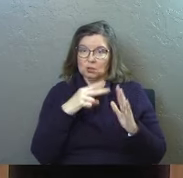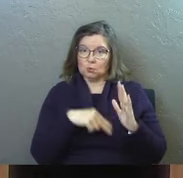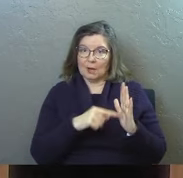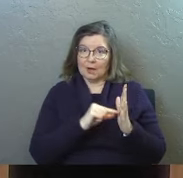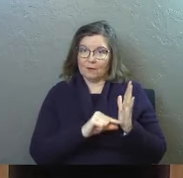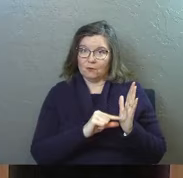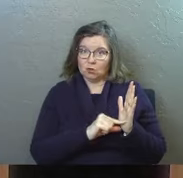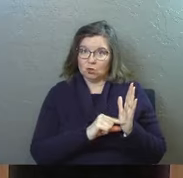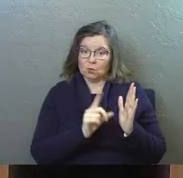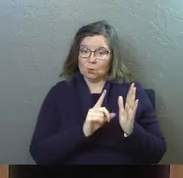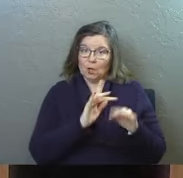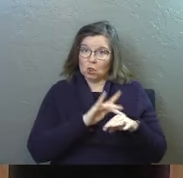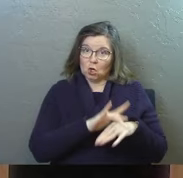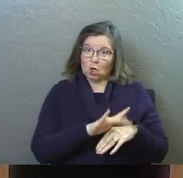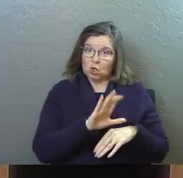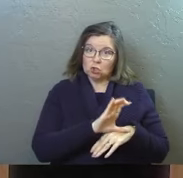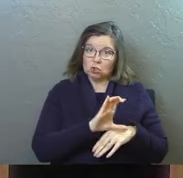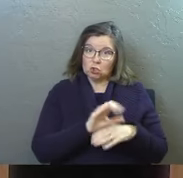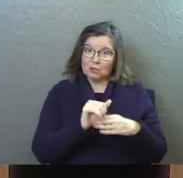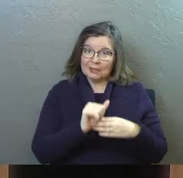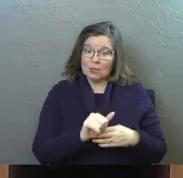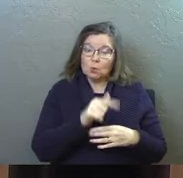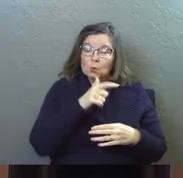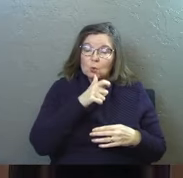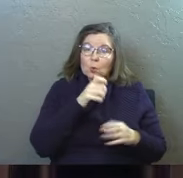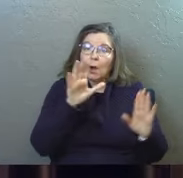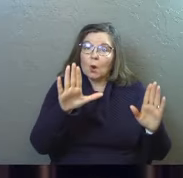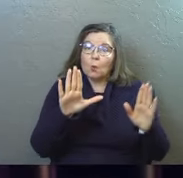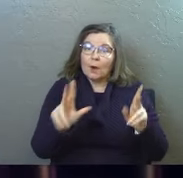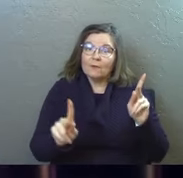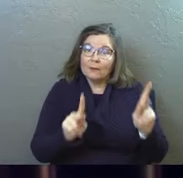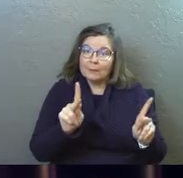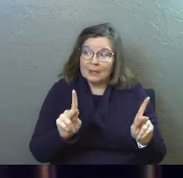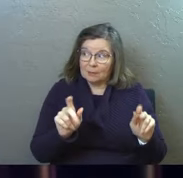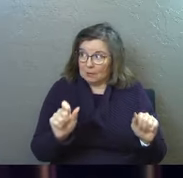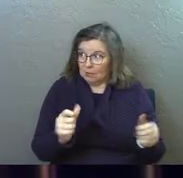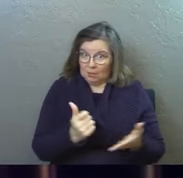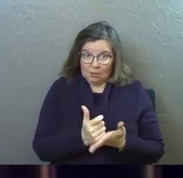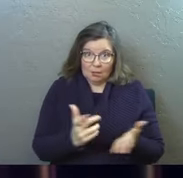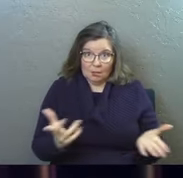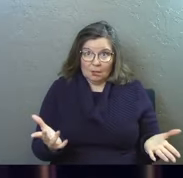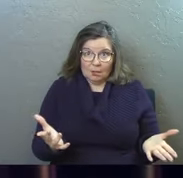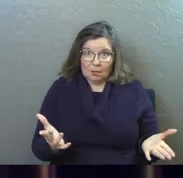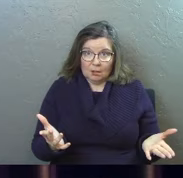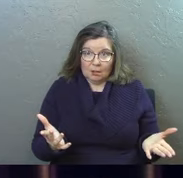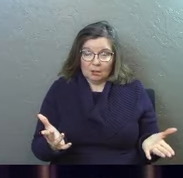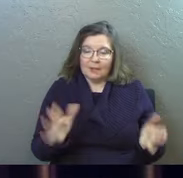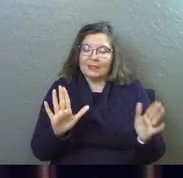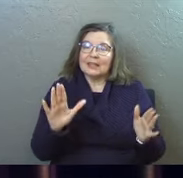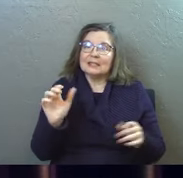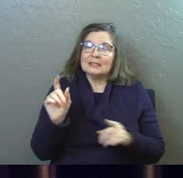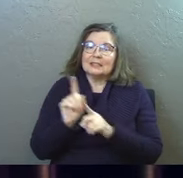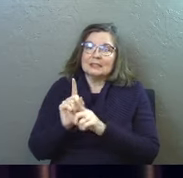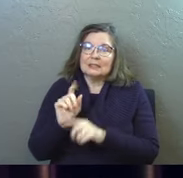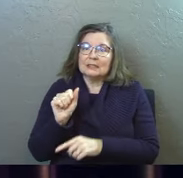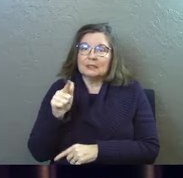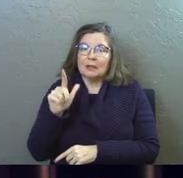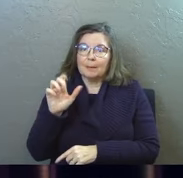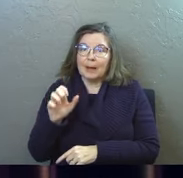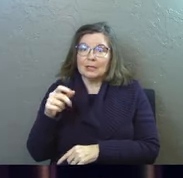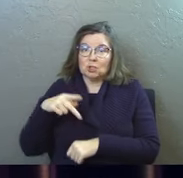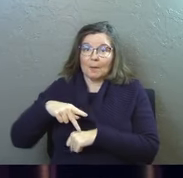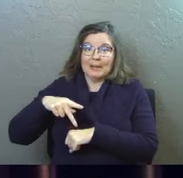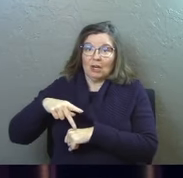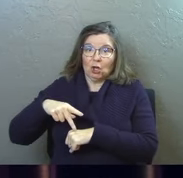verse where early church leaders who are wonderful people can I get an amen on that this is the apostle Peter for